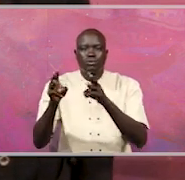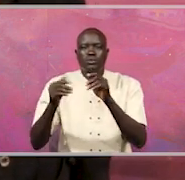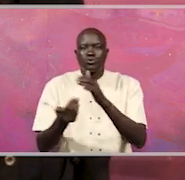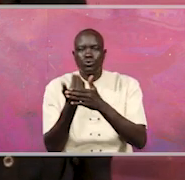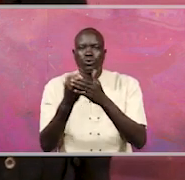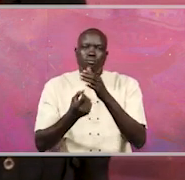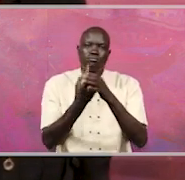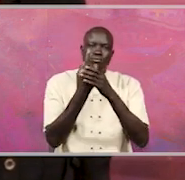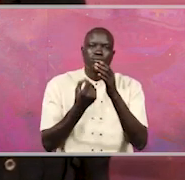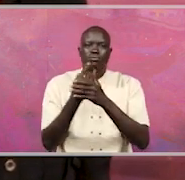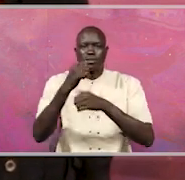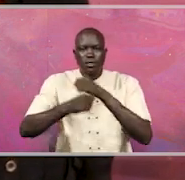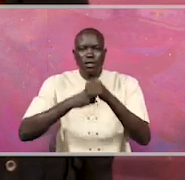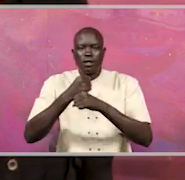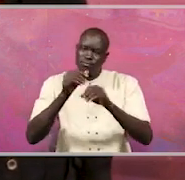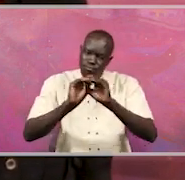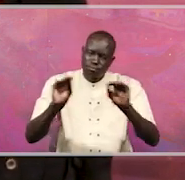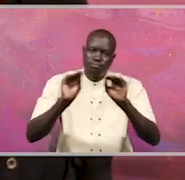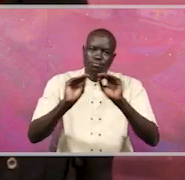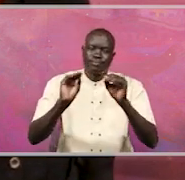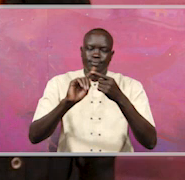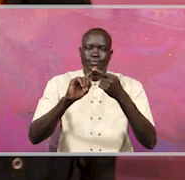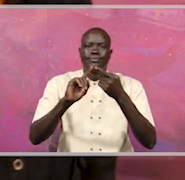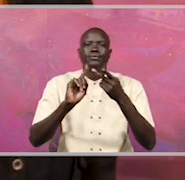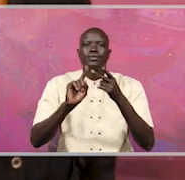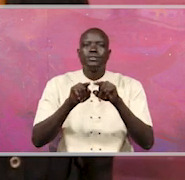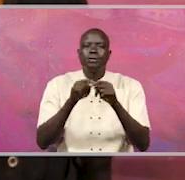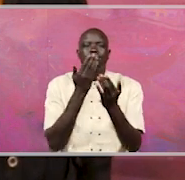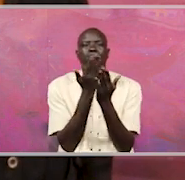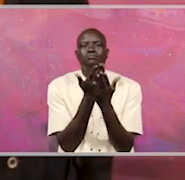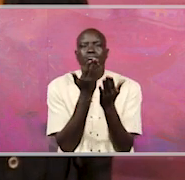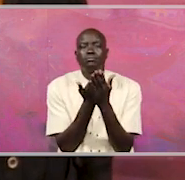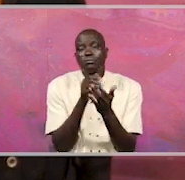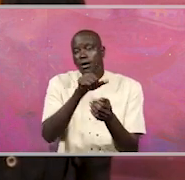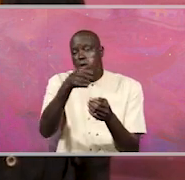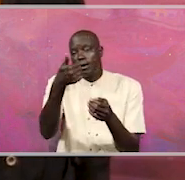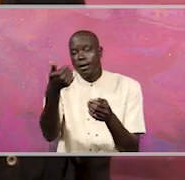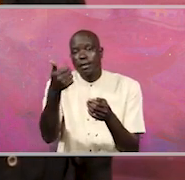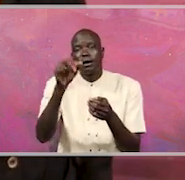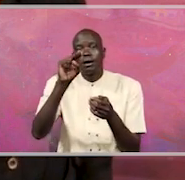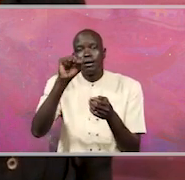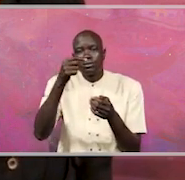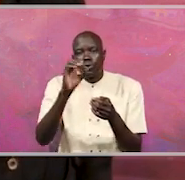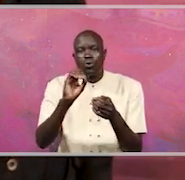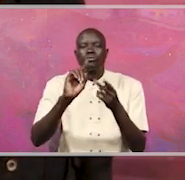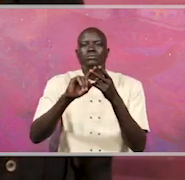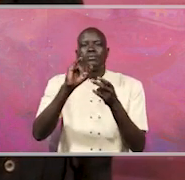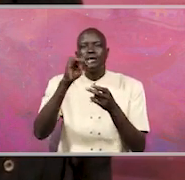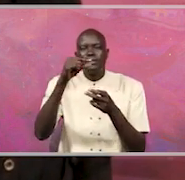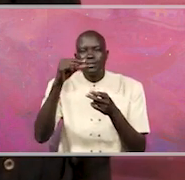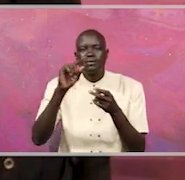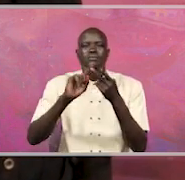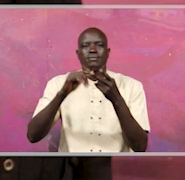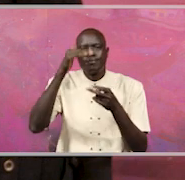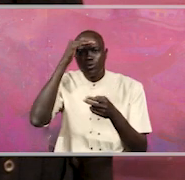on a yearly basis. And we are also calling upon the other agencies like the DPP, IGG, and